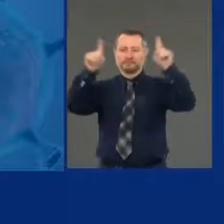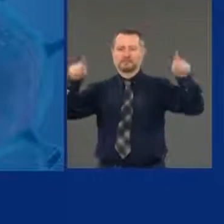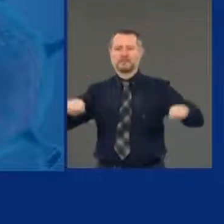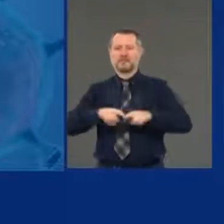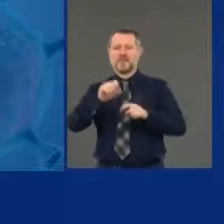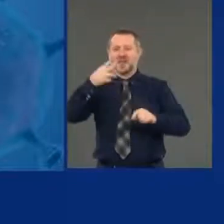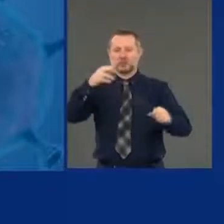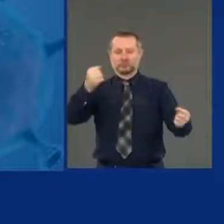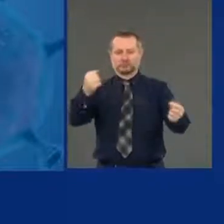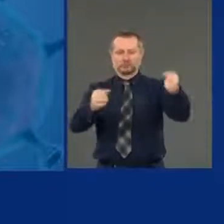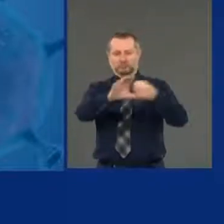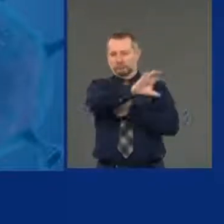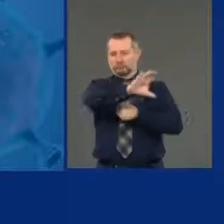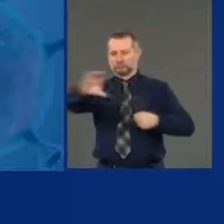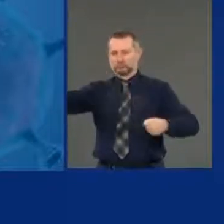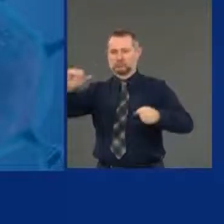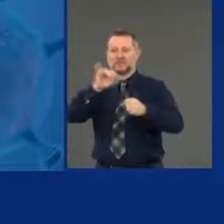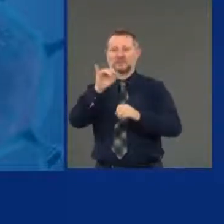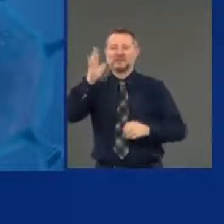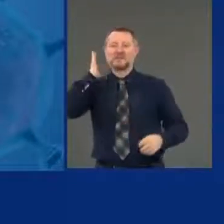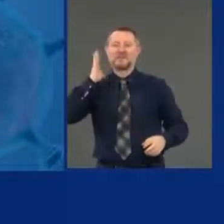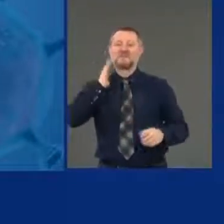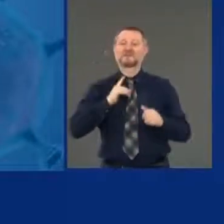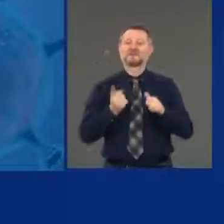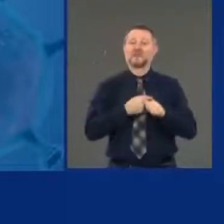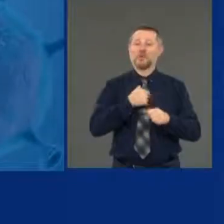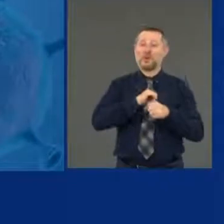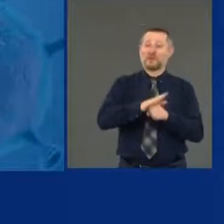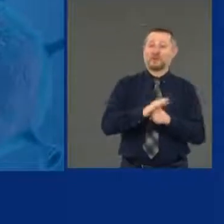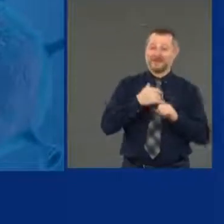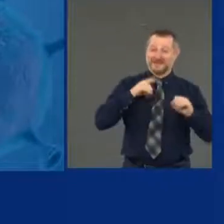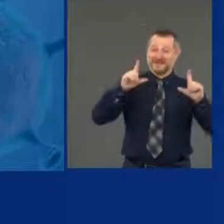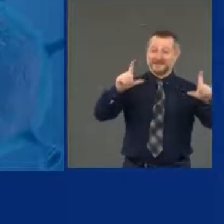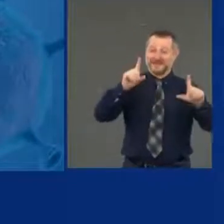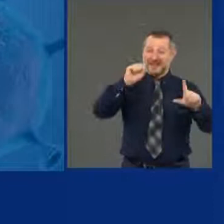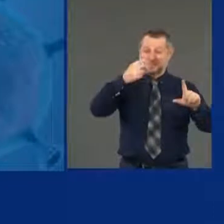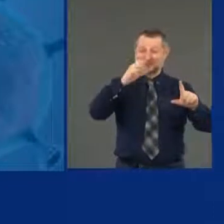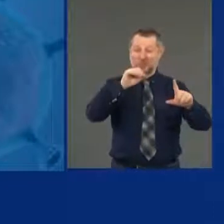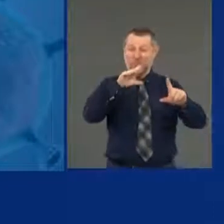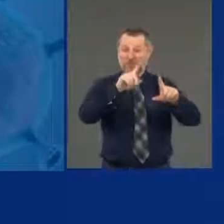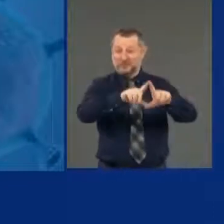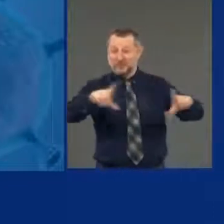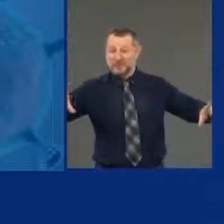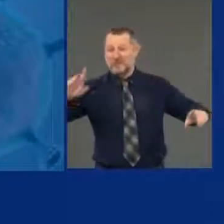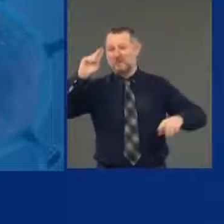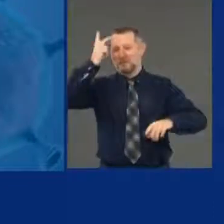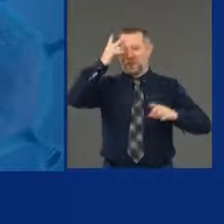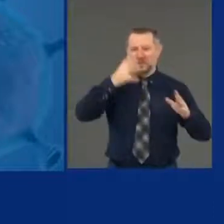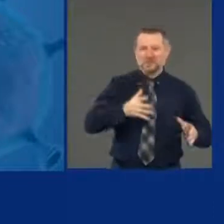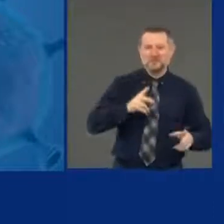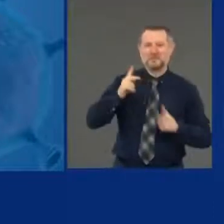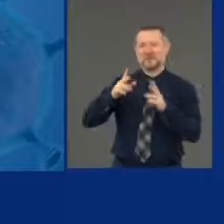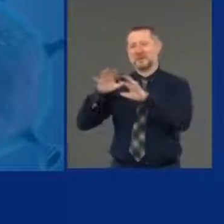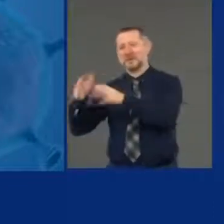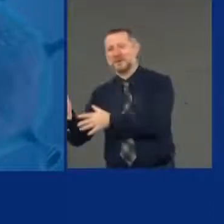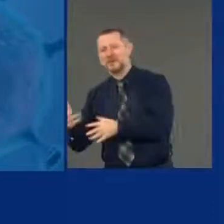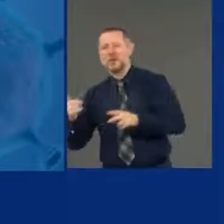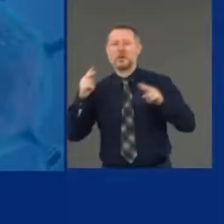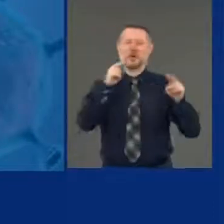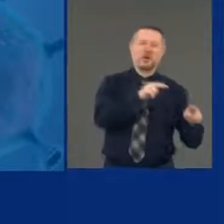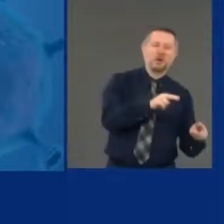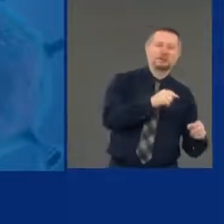dashboard so that citizens and elected officials could go to a website. They look at the dashboard. They'll know exactly where they are.